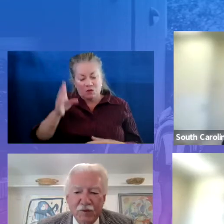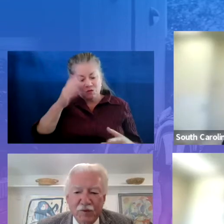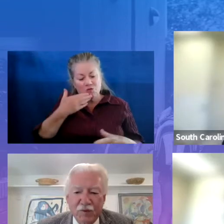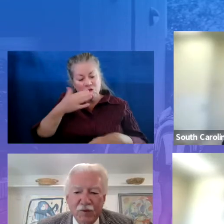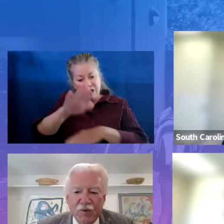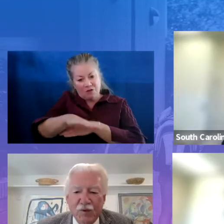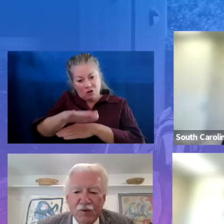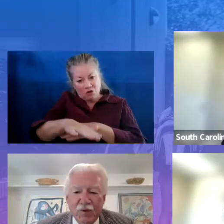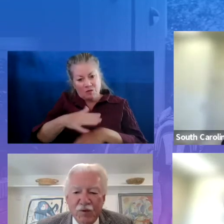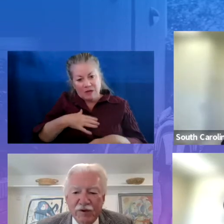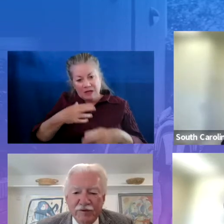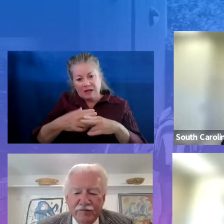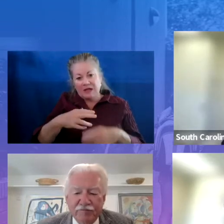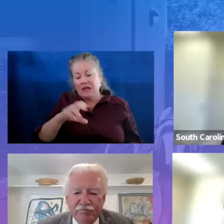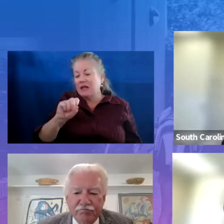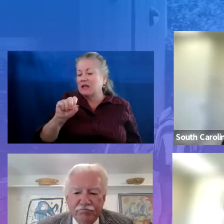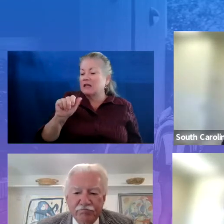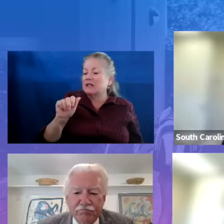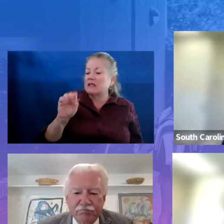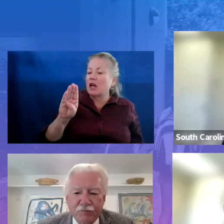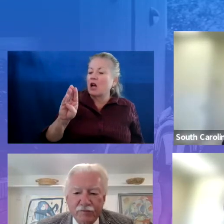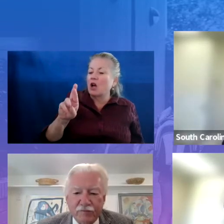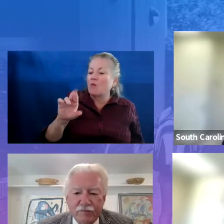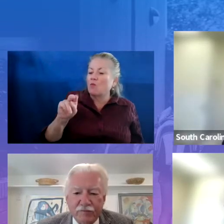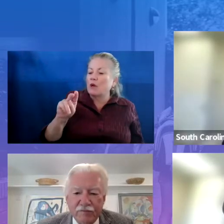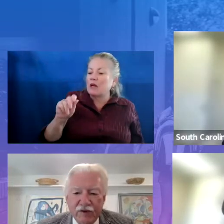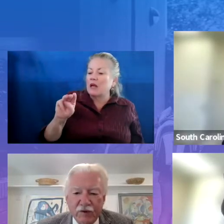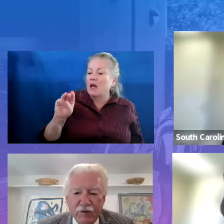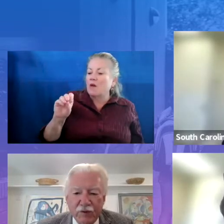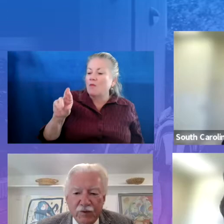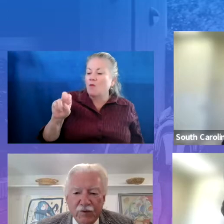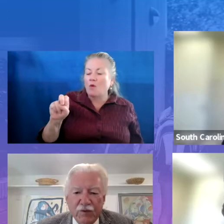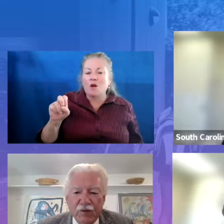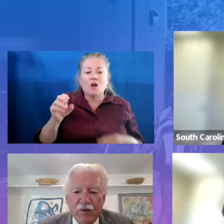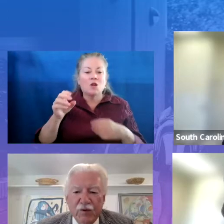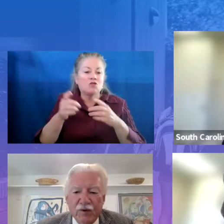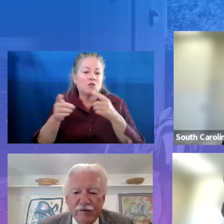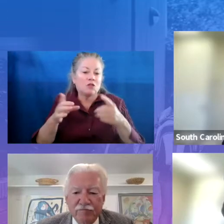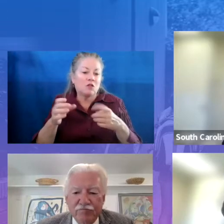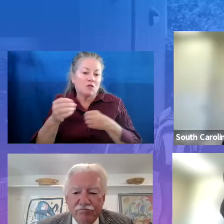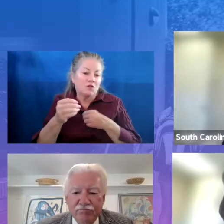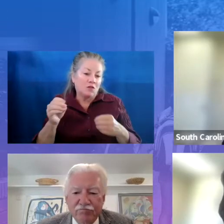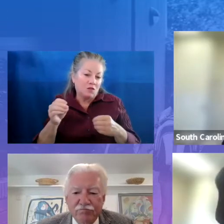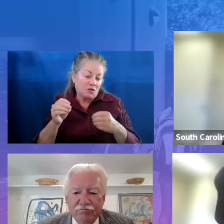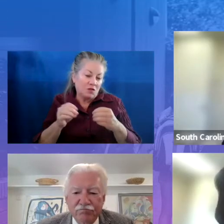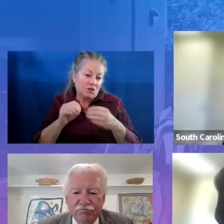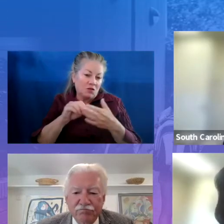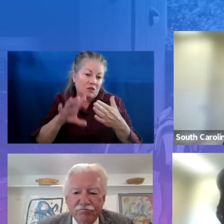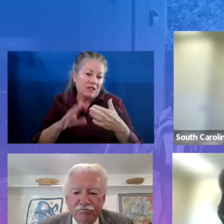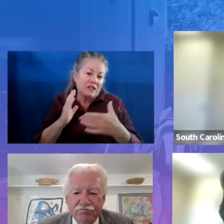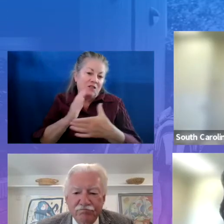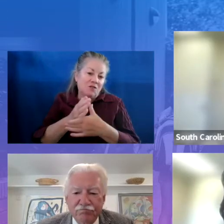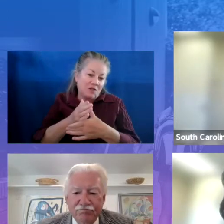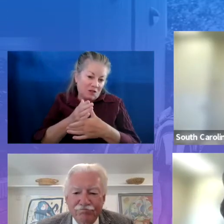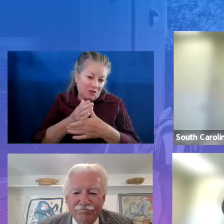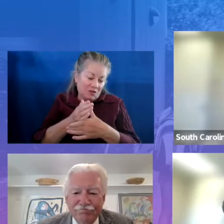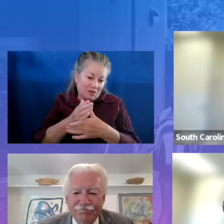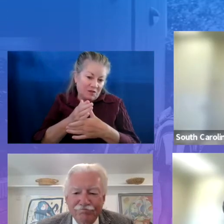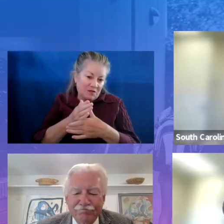Moore. I'm the Director of the Office of Student Intervention Services here at the South Carolina Department of Education.